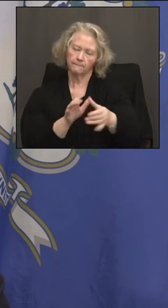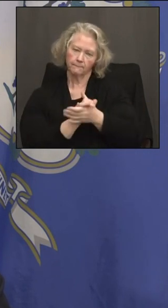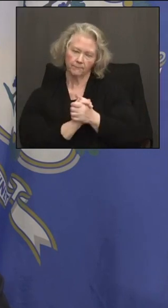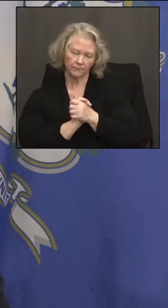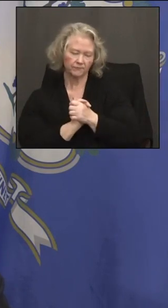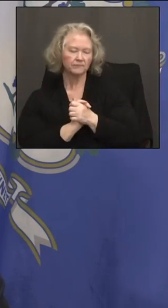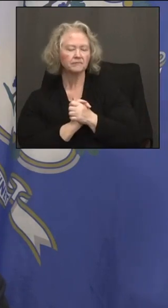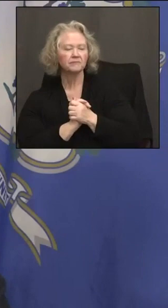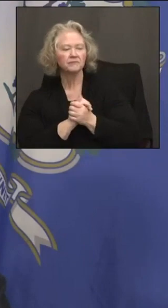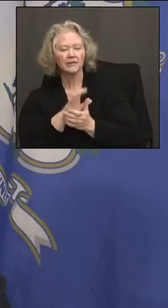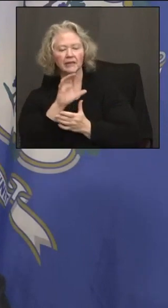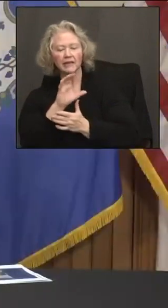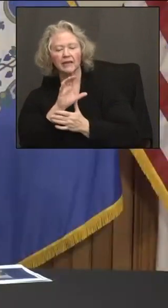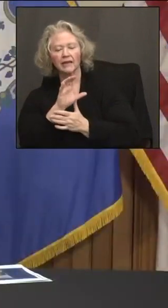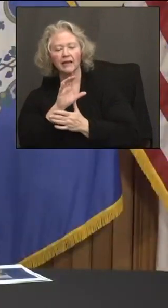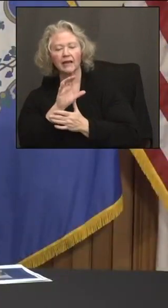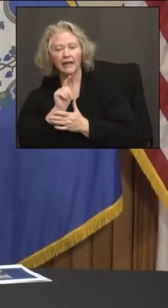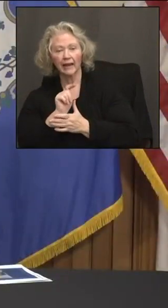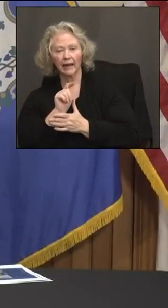The Connecticut Mirror.